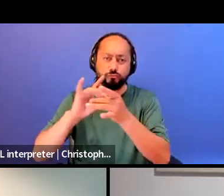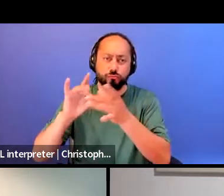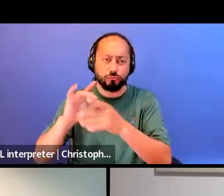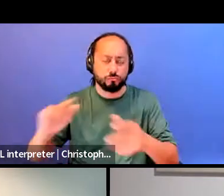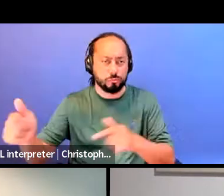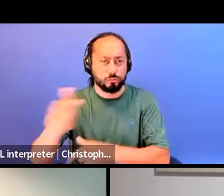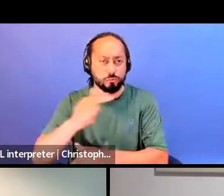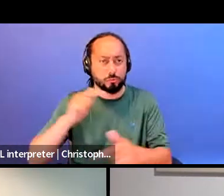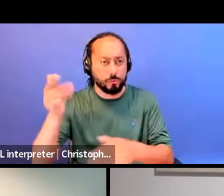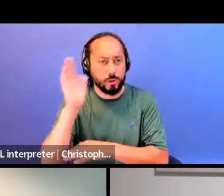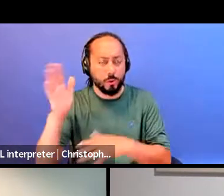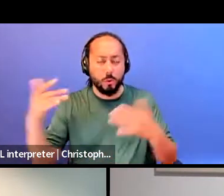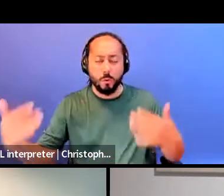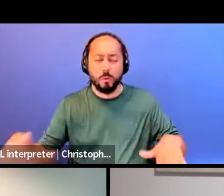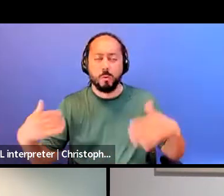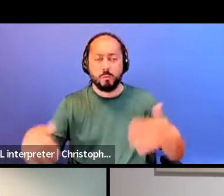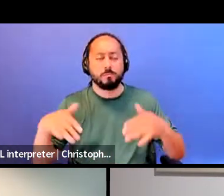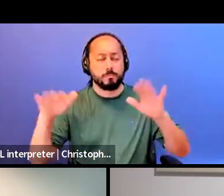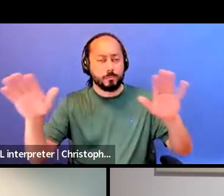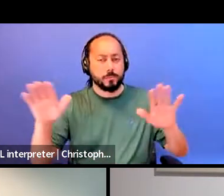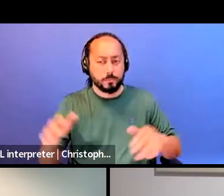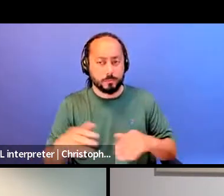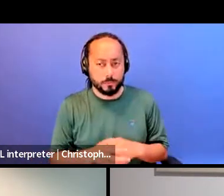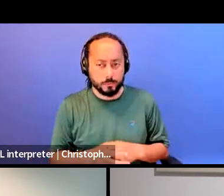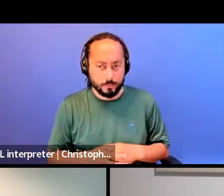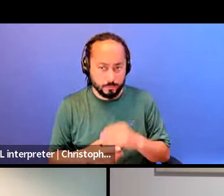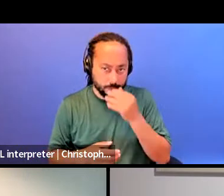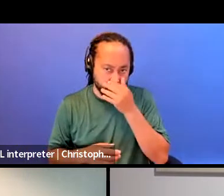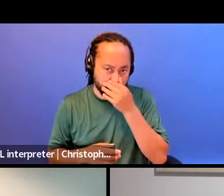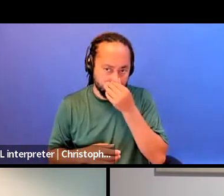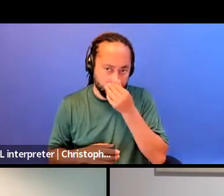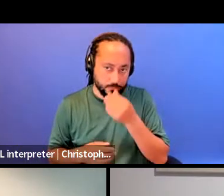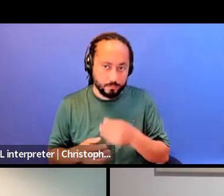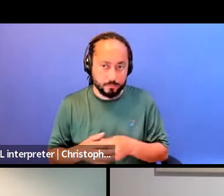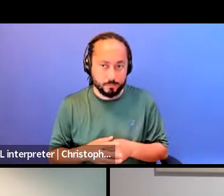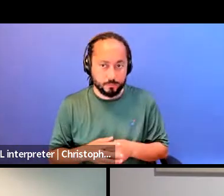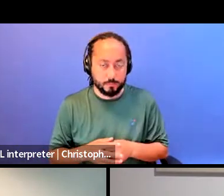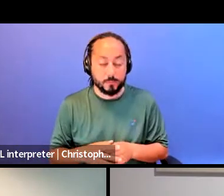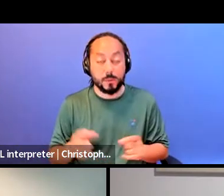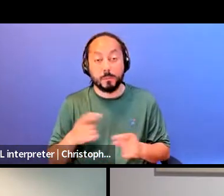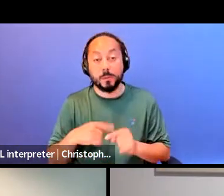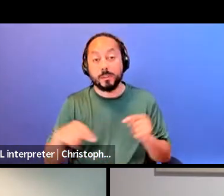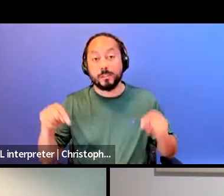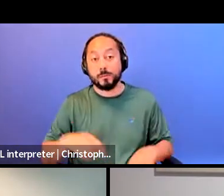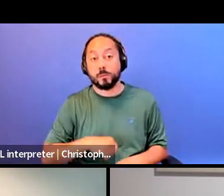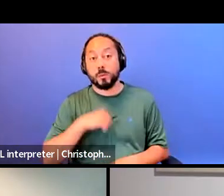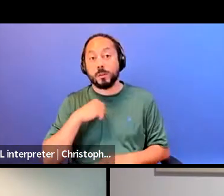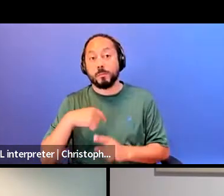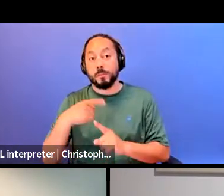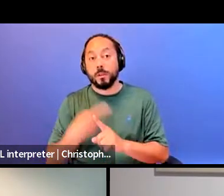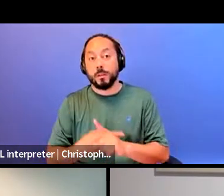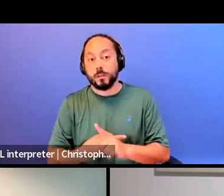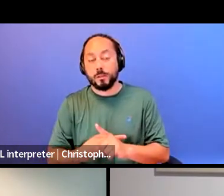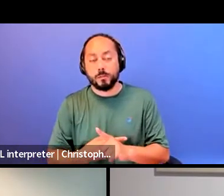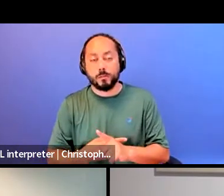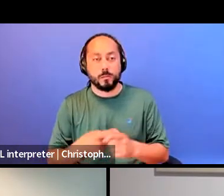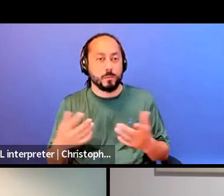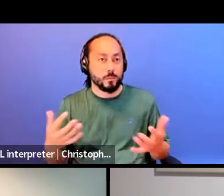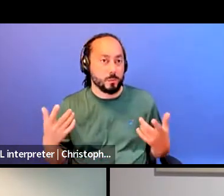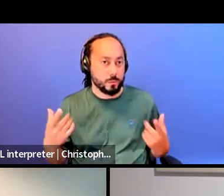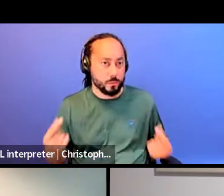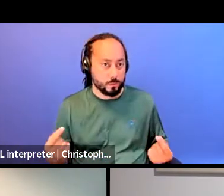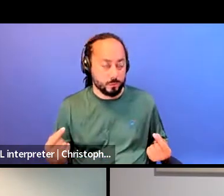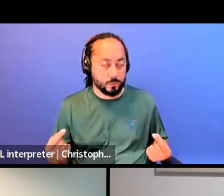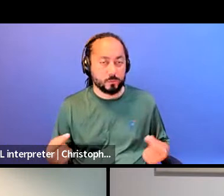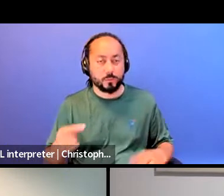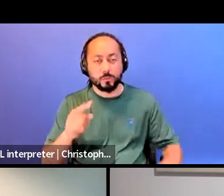presentations from our panelists. I want to actually, because this is Pride Month, I want to actually throw out a question